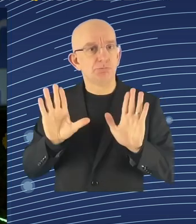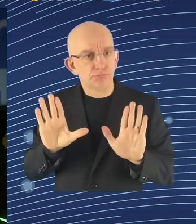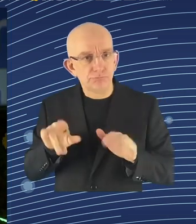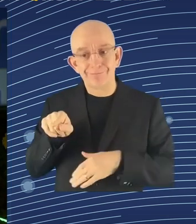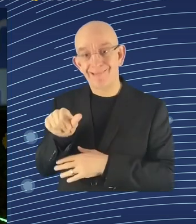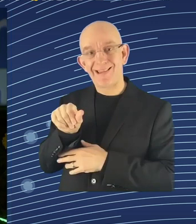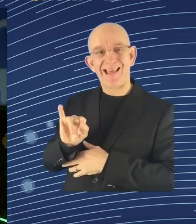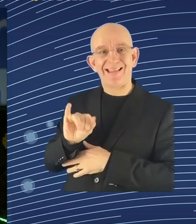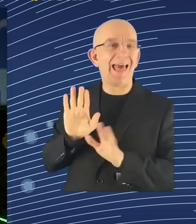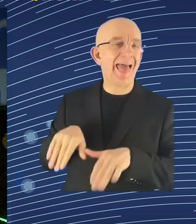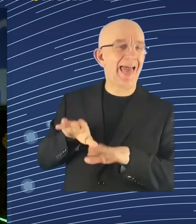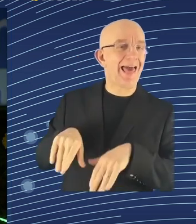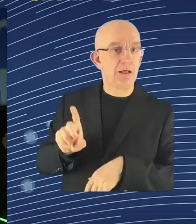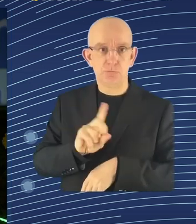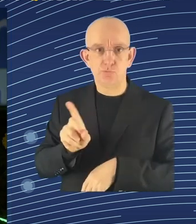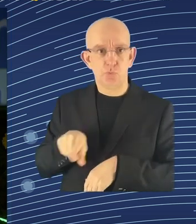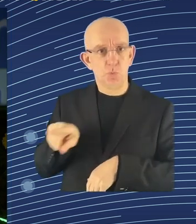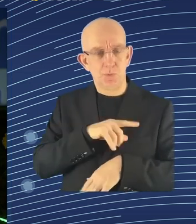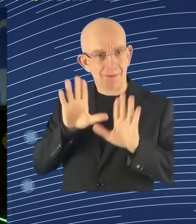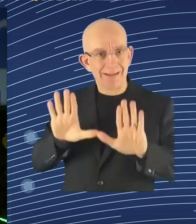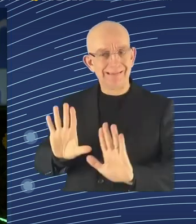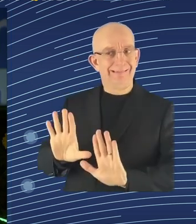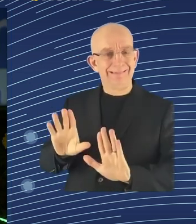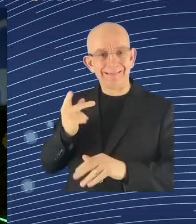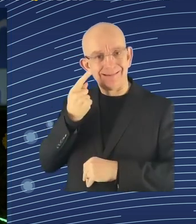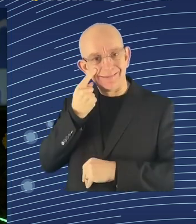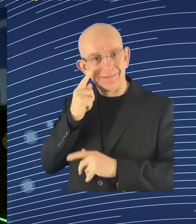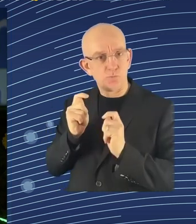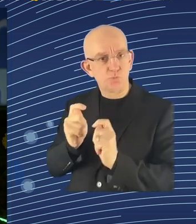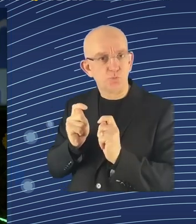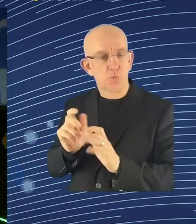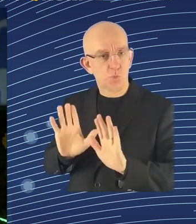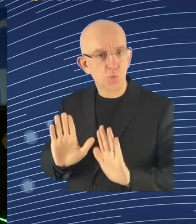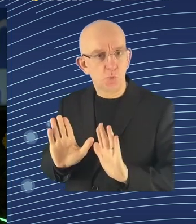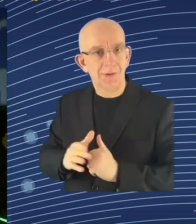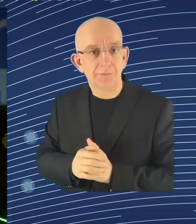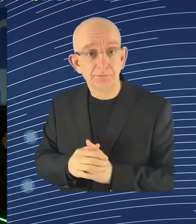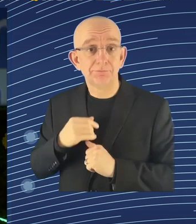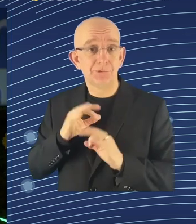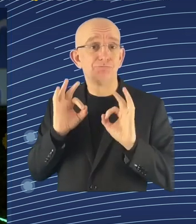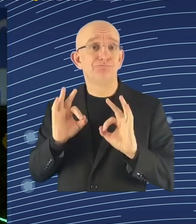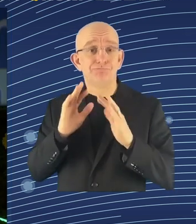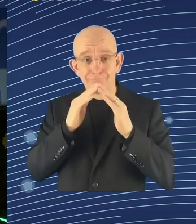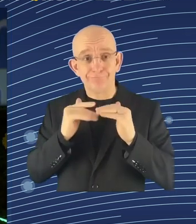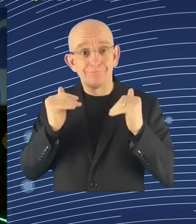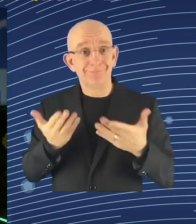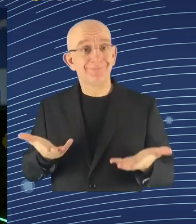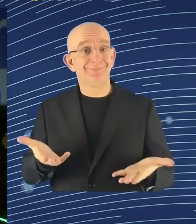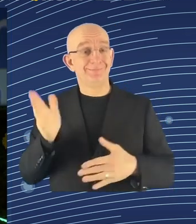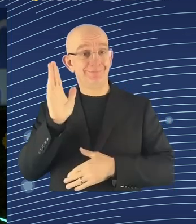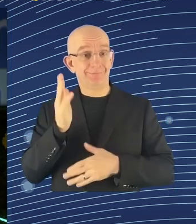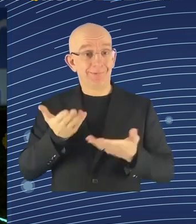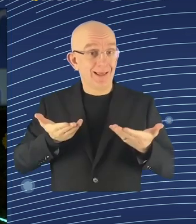transformation of our economies, as technology like artificial intelligence is radically changing the rules of the game.